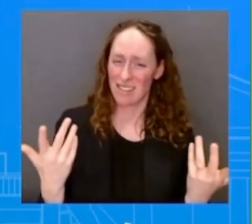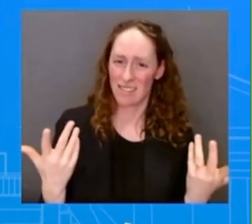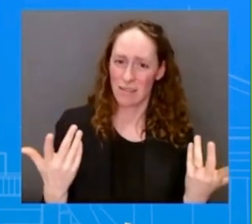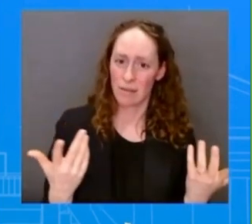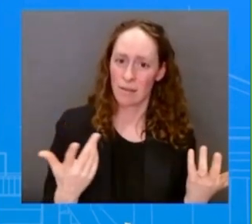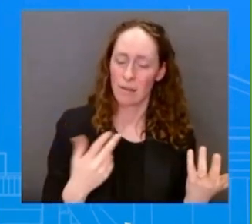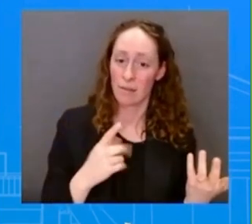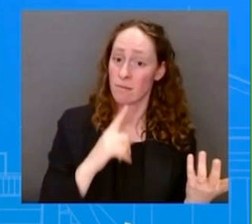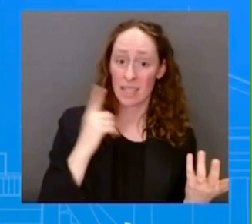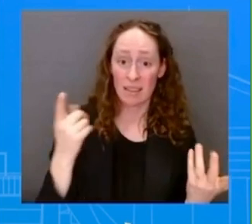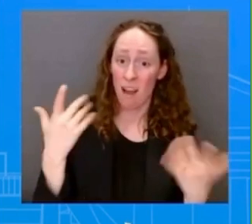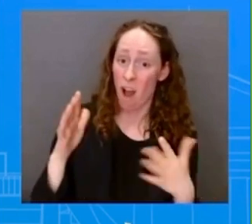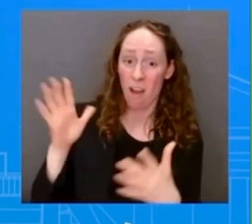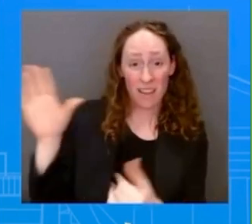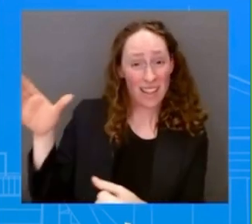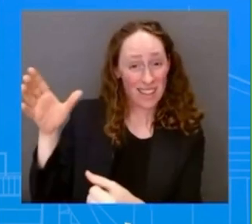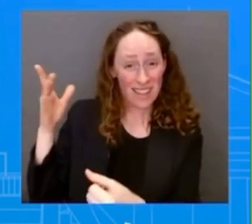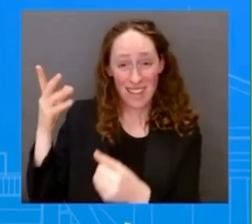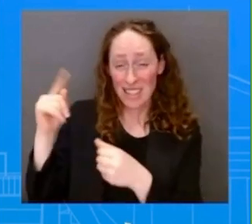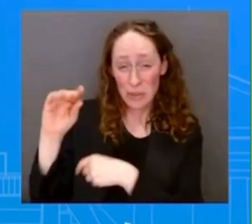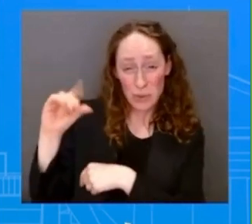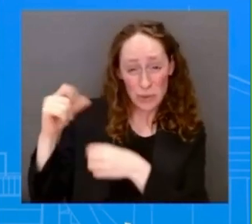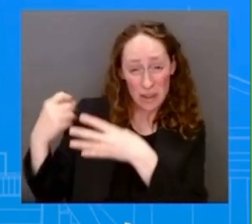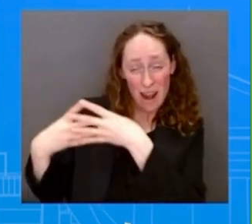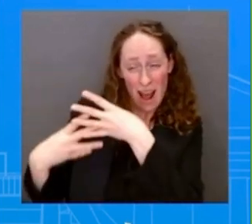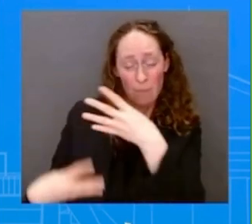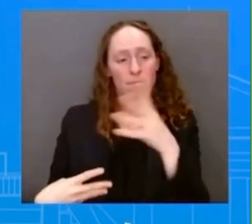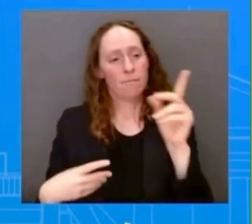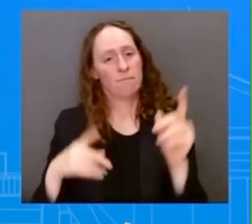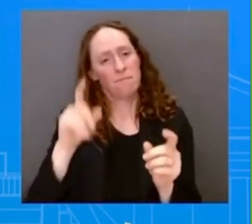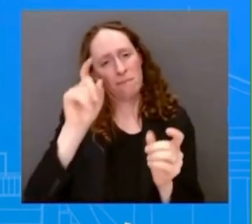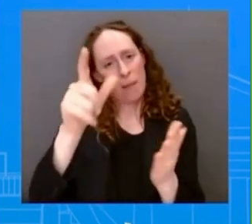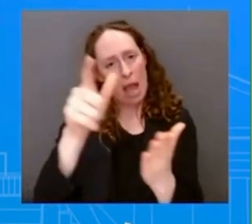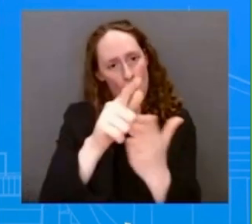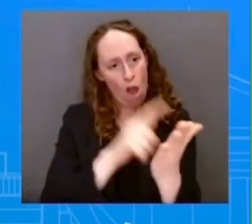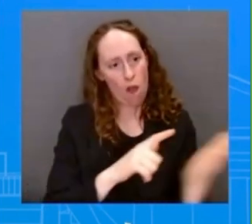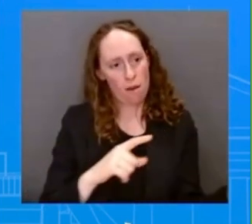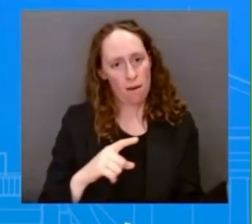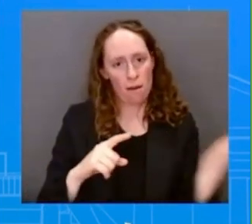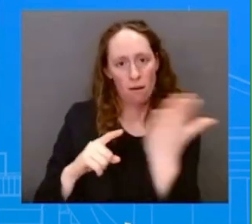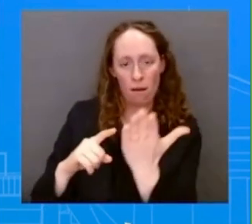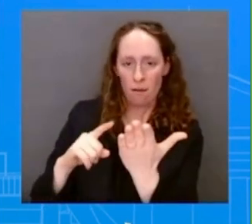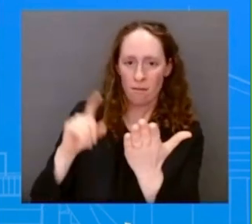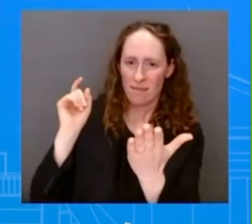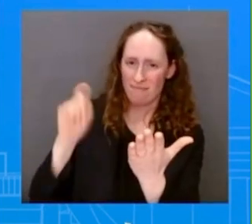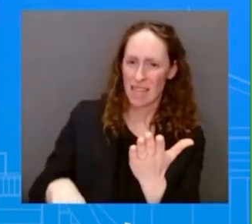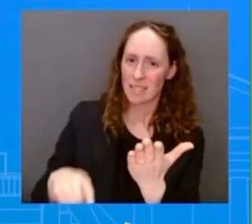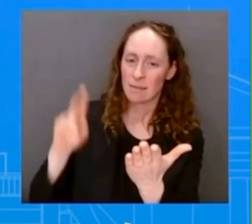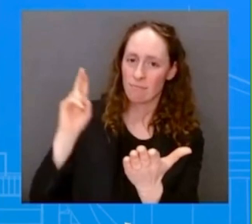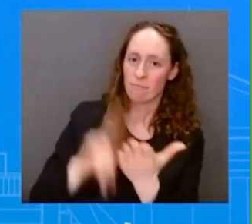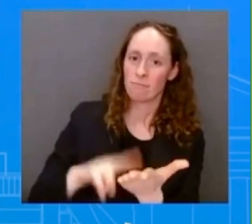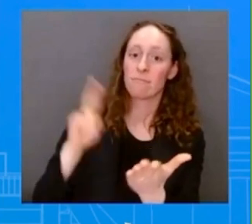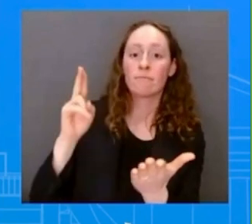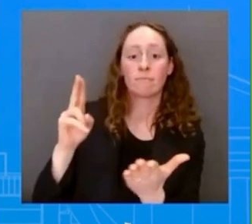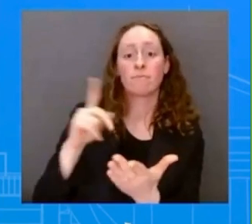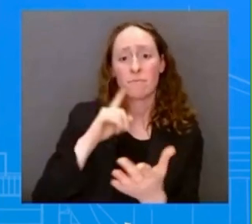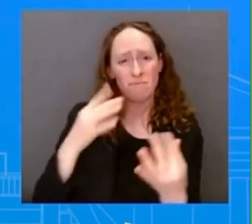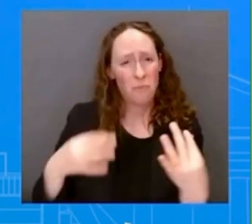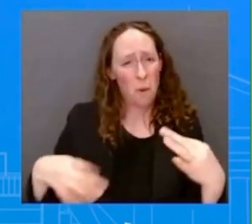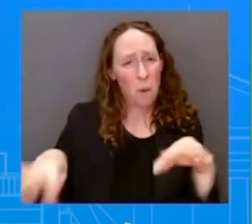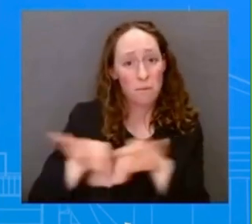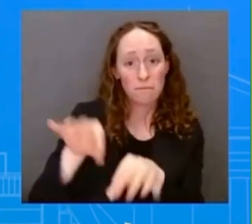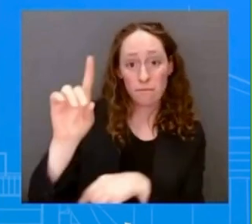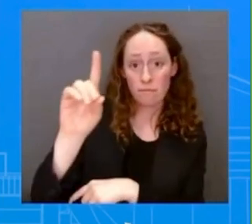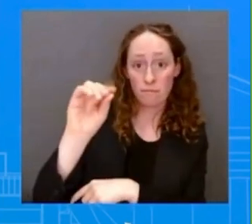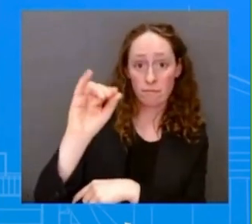legislation. But this directive is enormously significant. The DOJ, they're going to figure out, they're going to go through the process